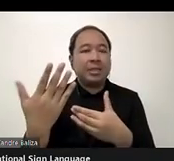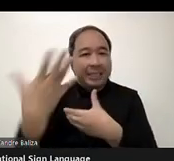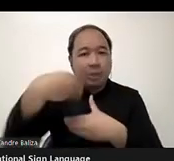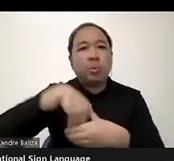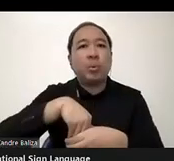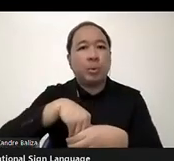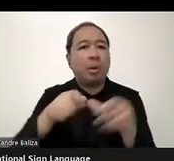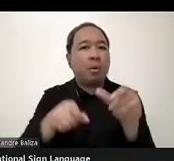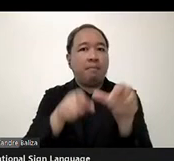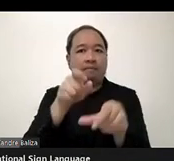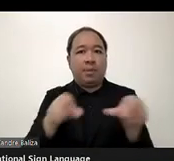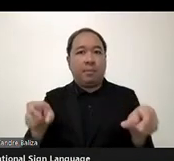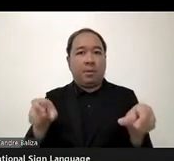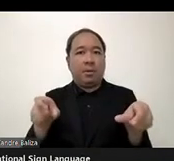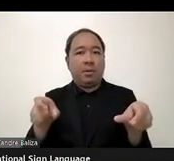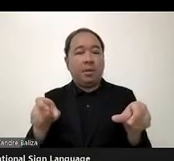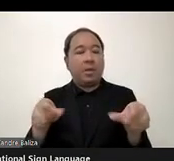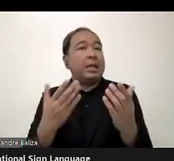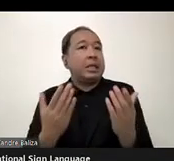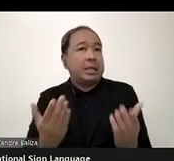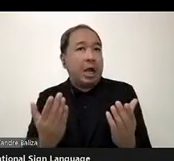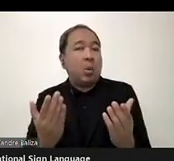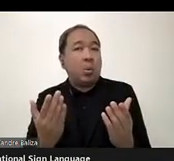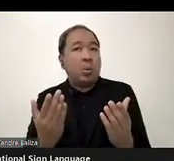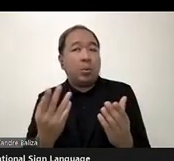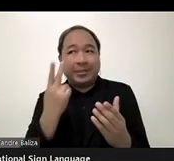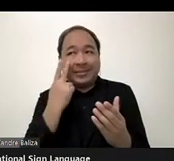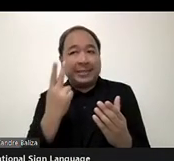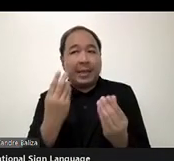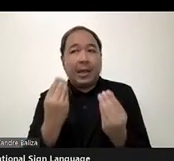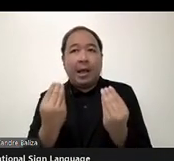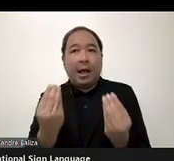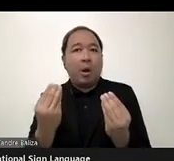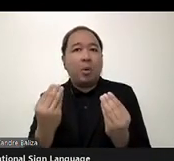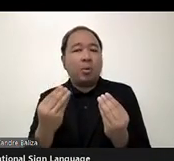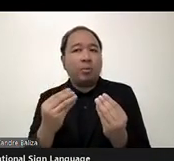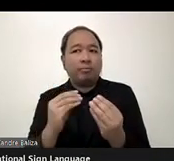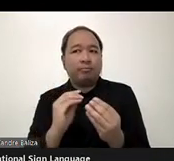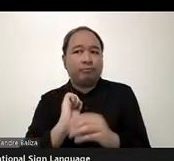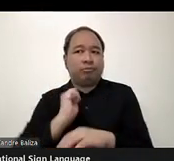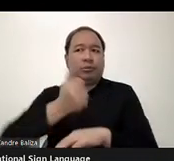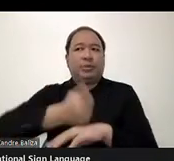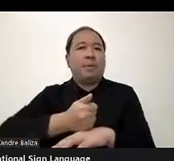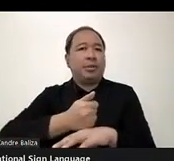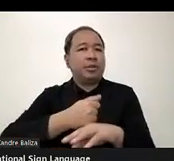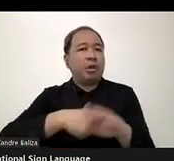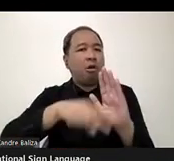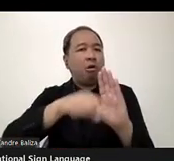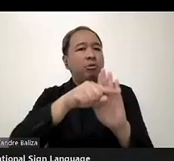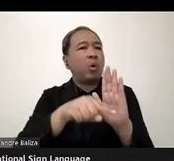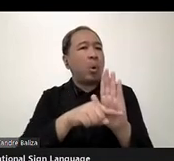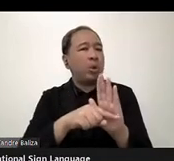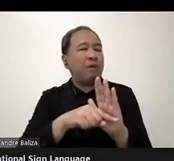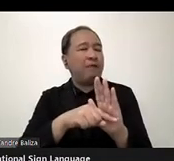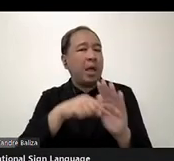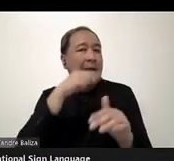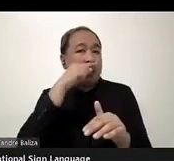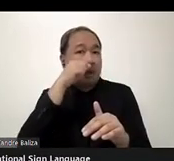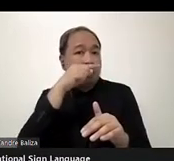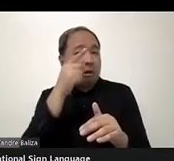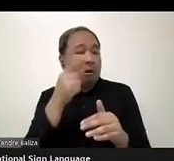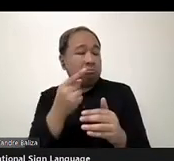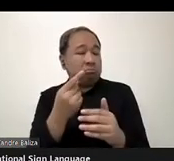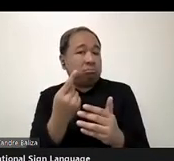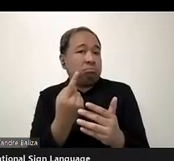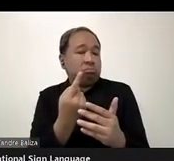main coordinating group to create a code of conduct based on that. So we've done that and